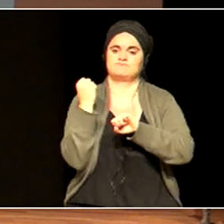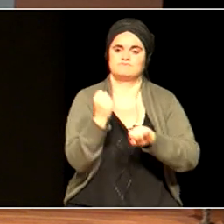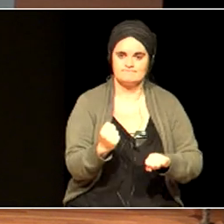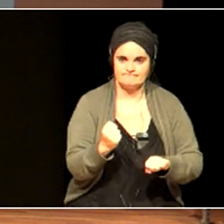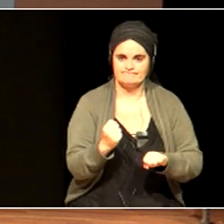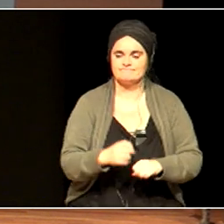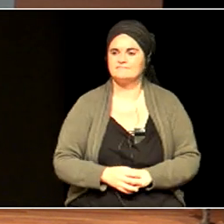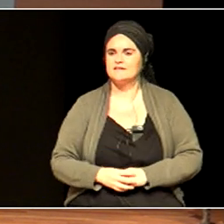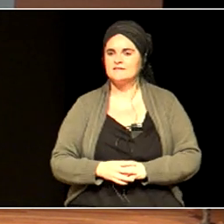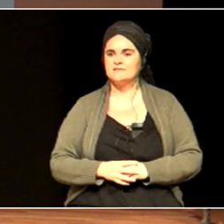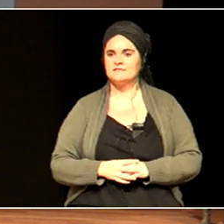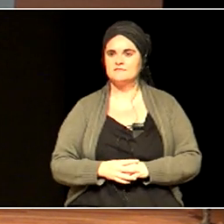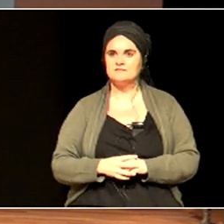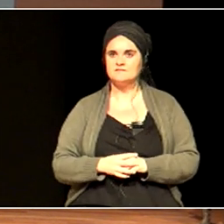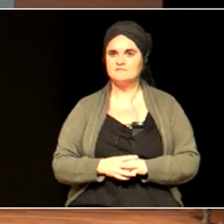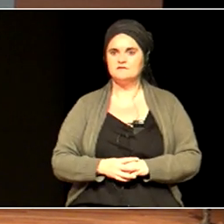I'll just...